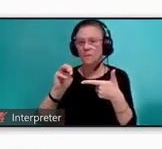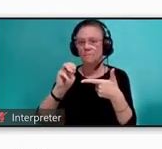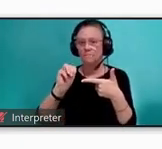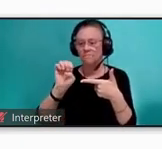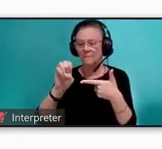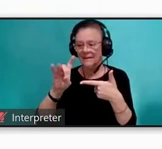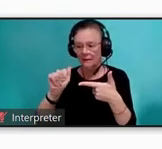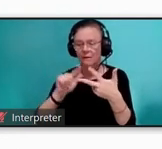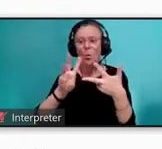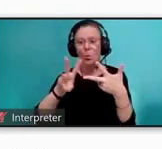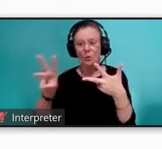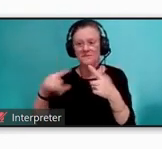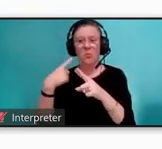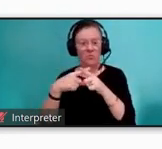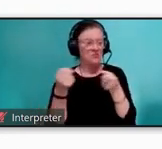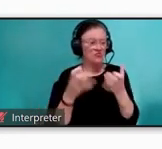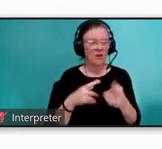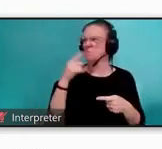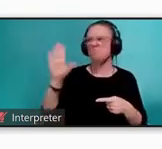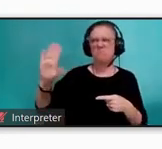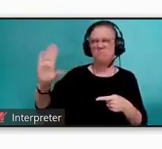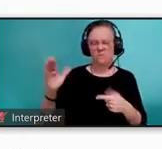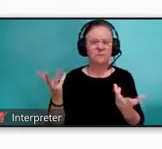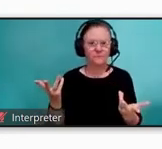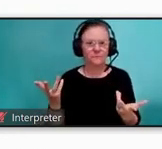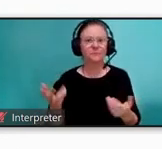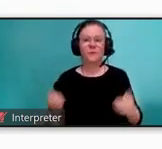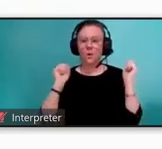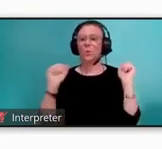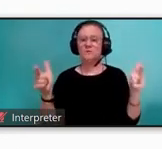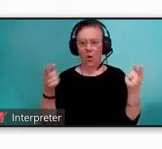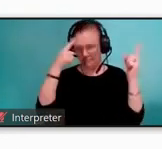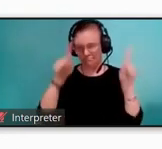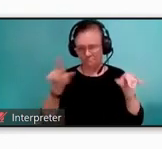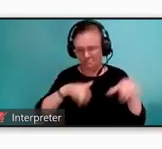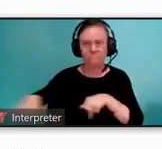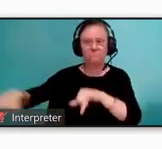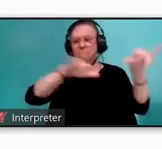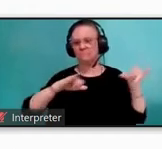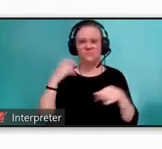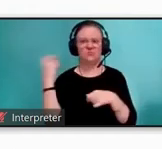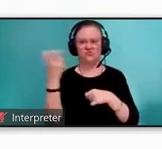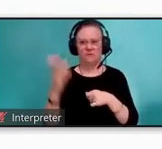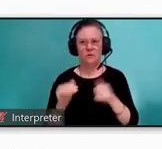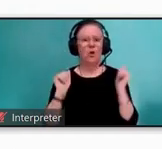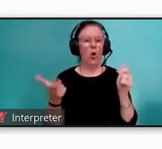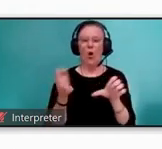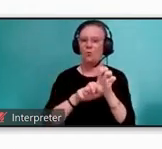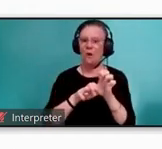The fare elimination was implemented for all TARTA services simultaneously. This would affect all riders equally,